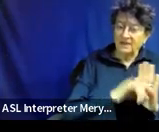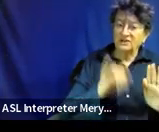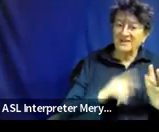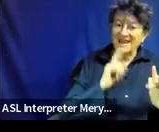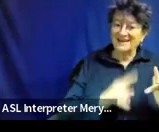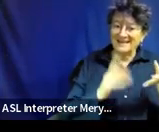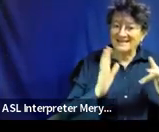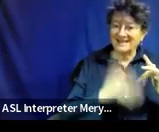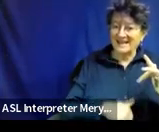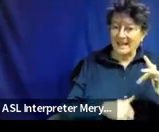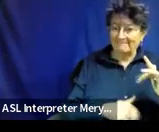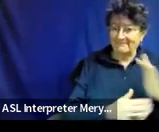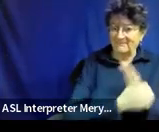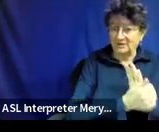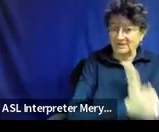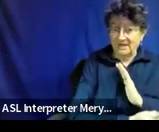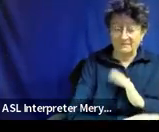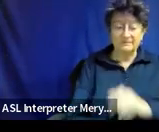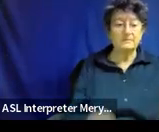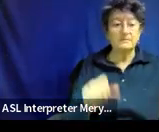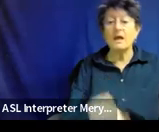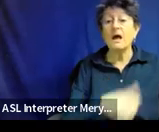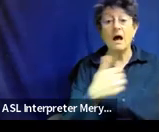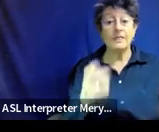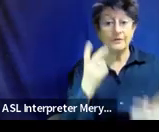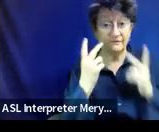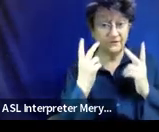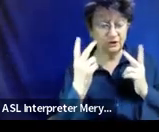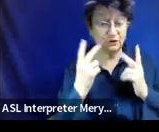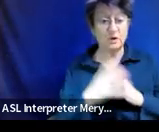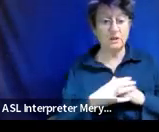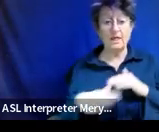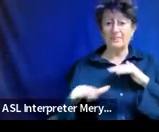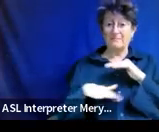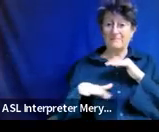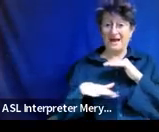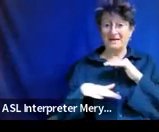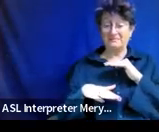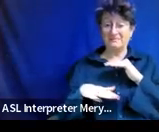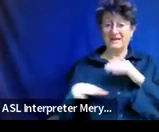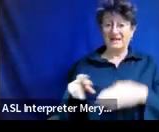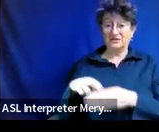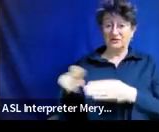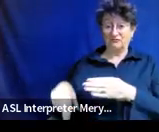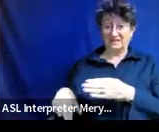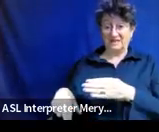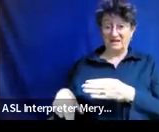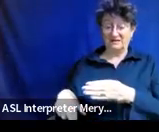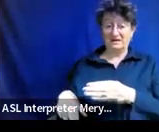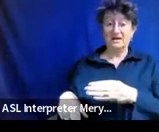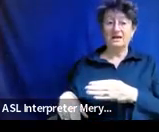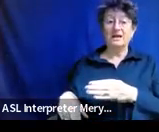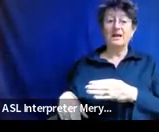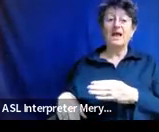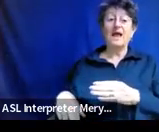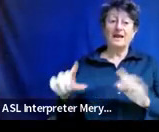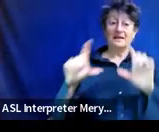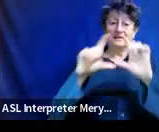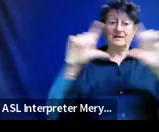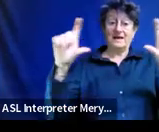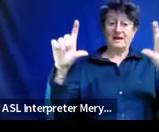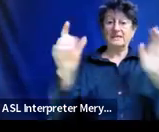Another visual. So the bottom is the outcome. And there's all of those skills, plus a lot more, as you know,